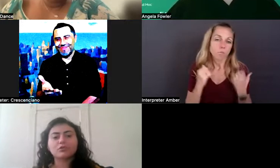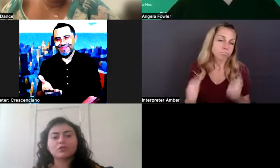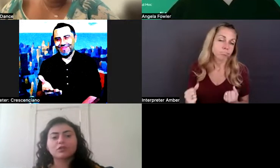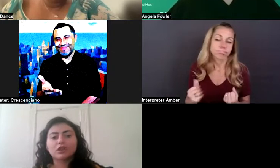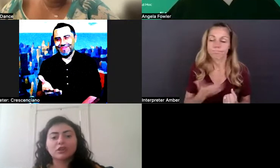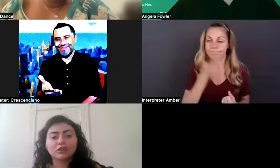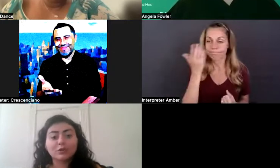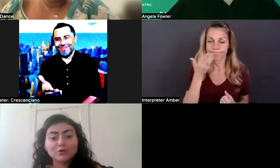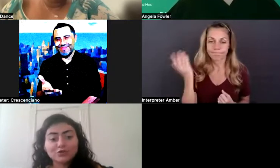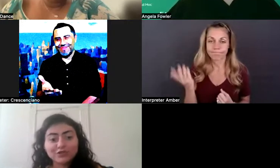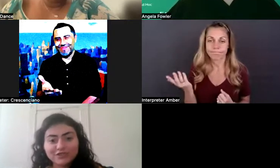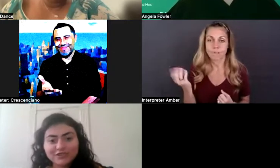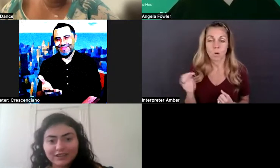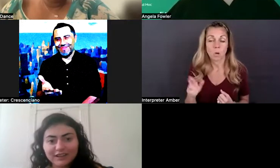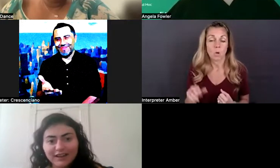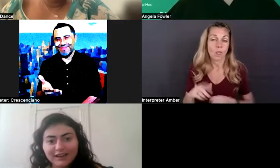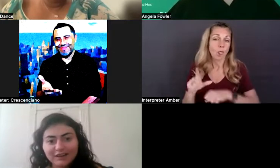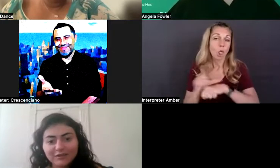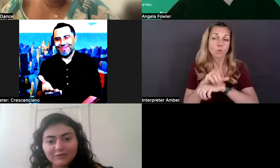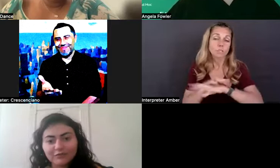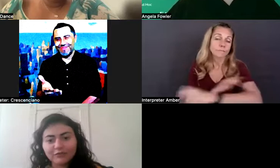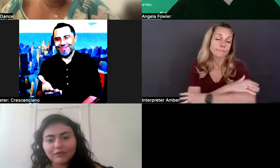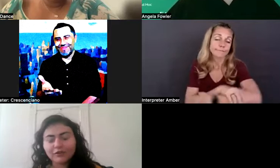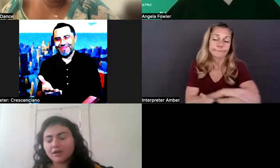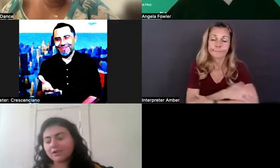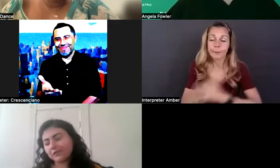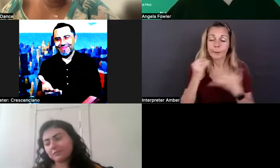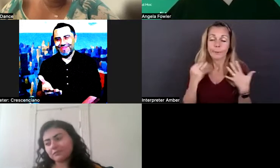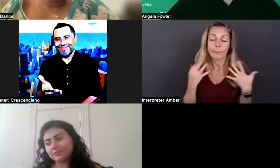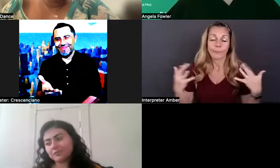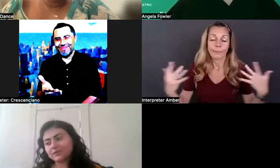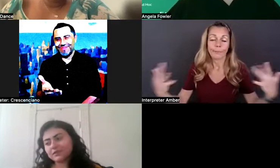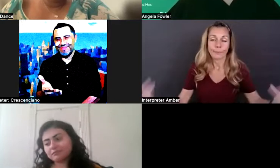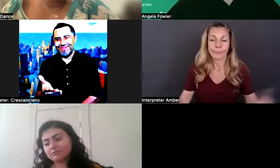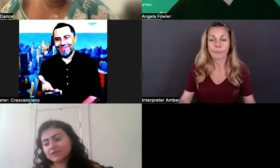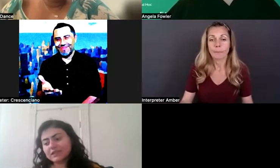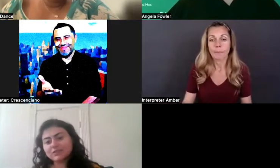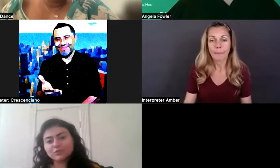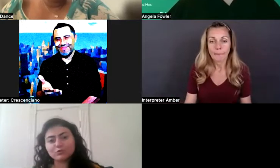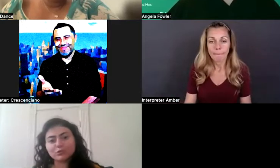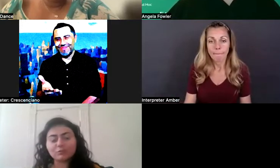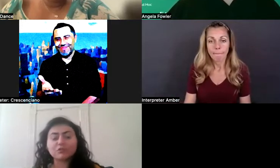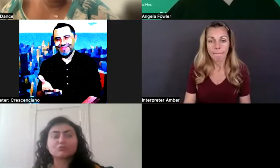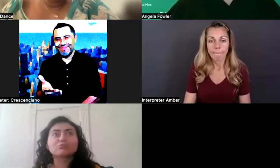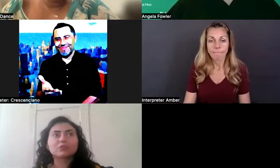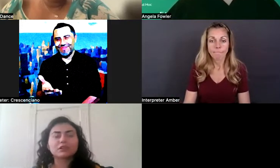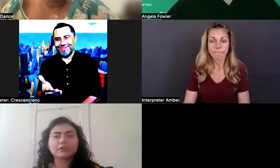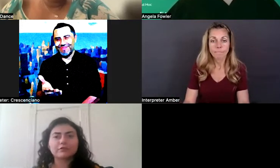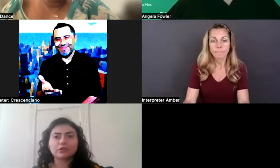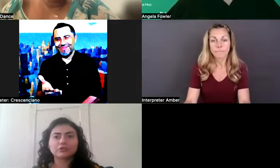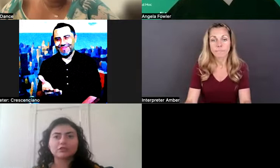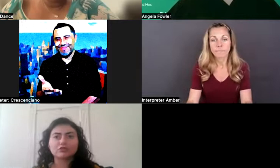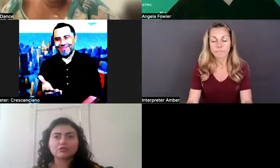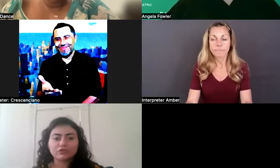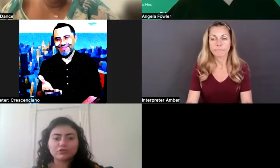or lotions that have, um, scents to them is really